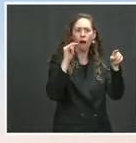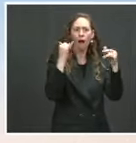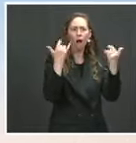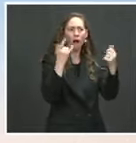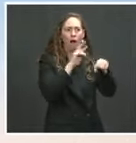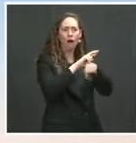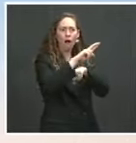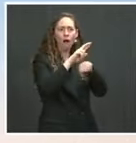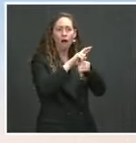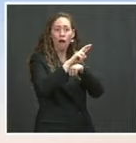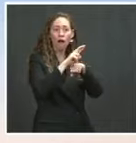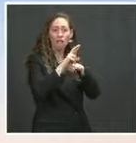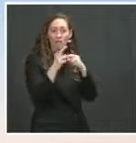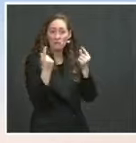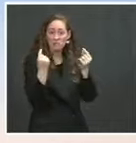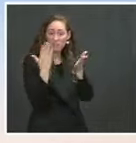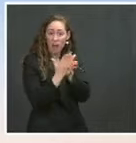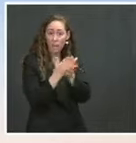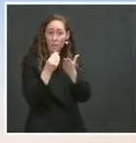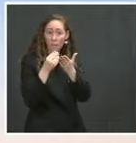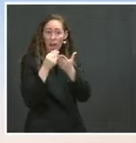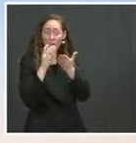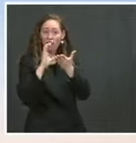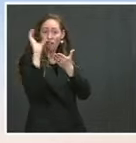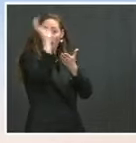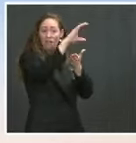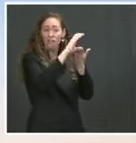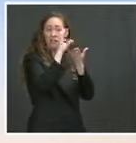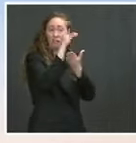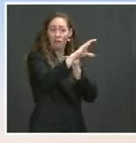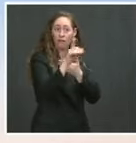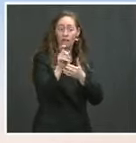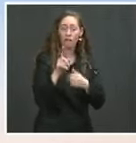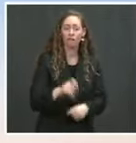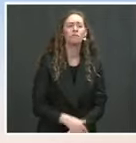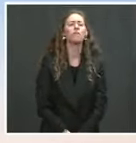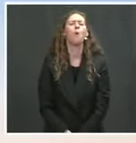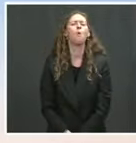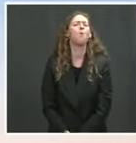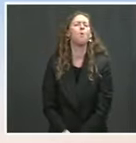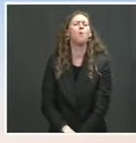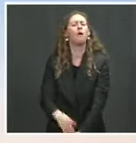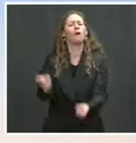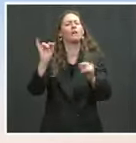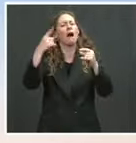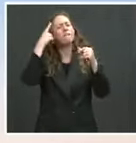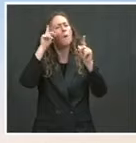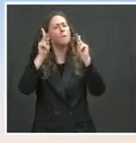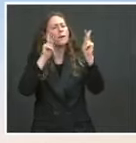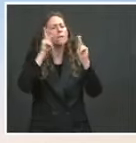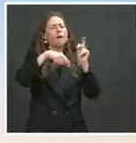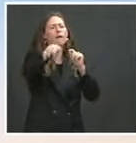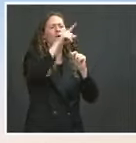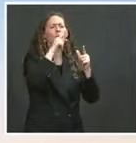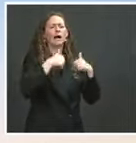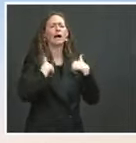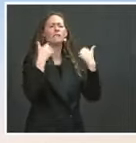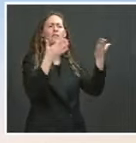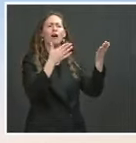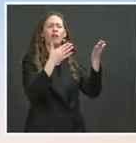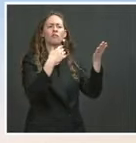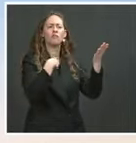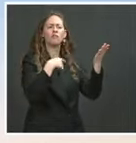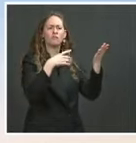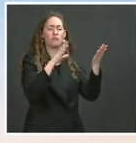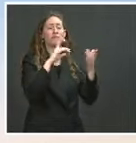assistance to the Palestinian people. Again, Hamas is a terrorist organization. The Palestinian people are also suffering